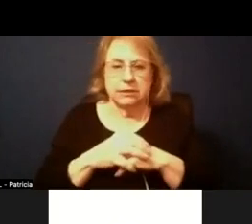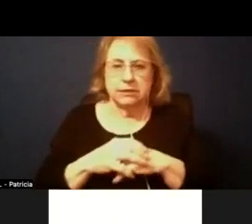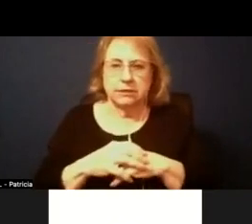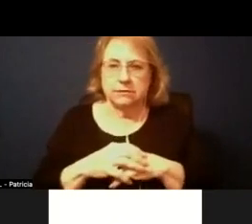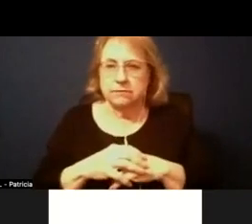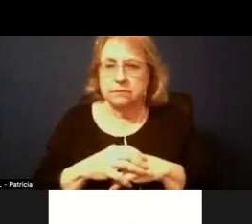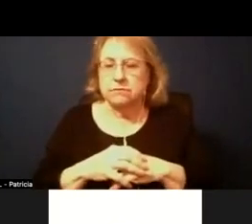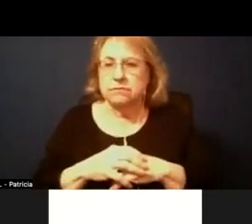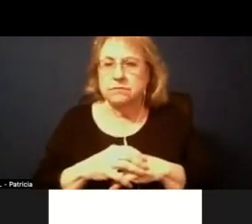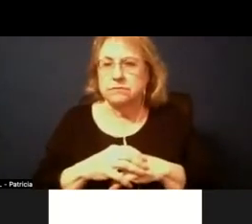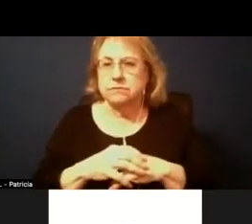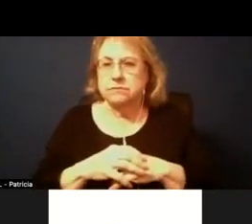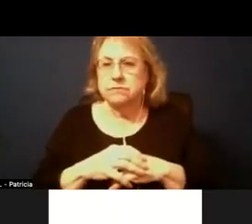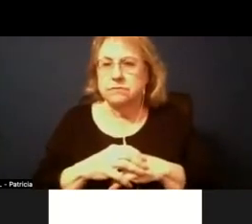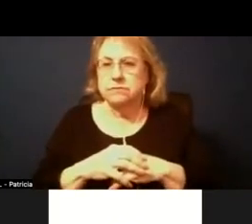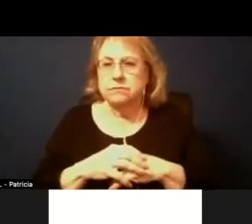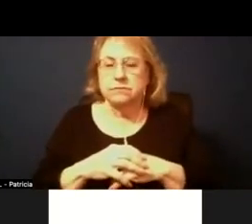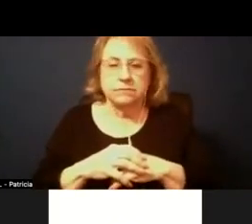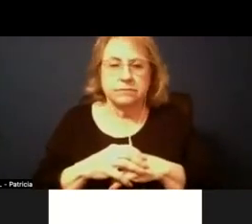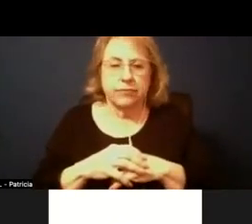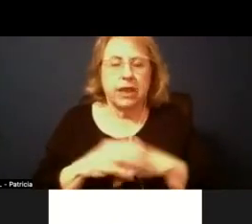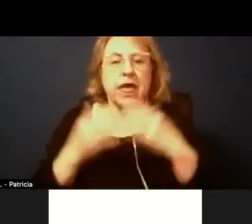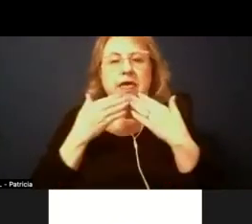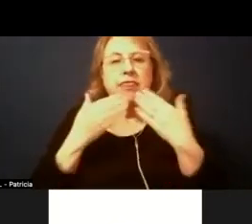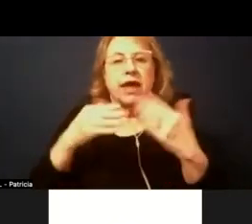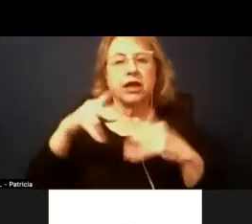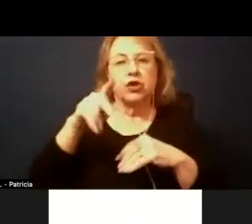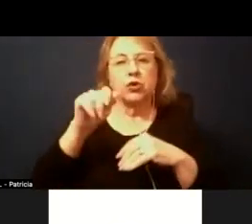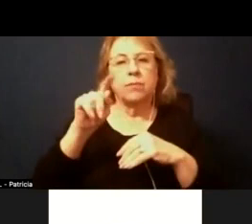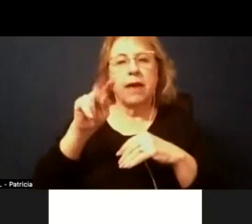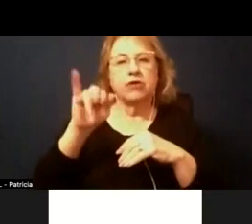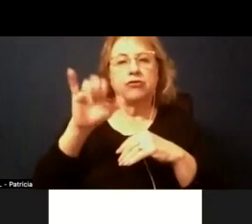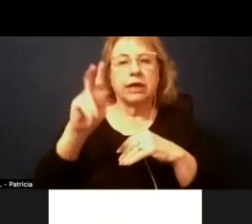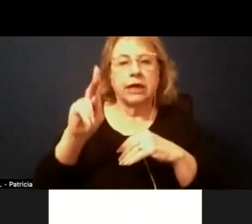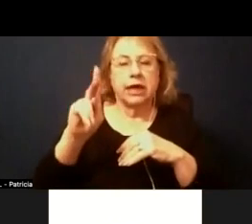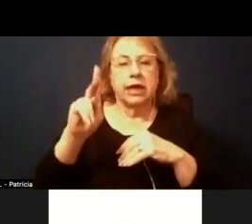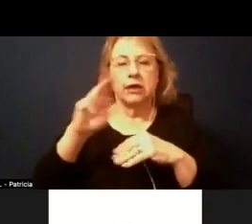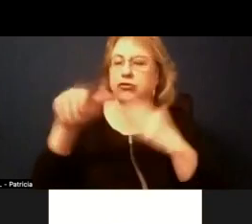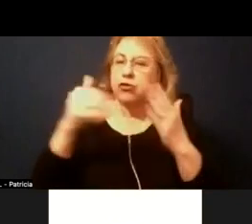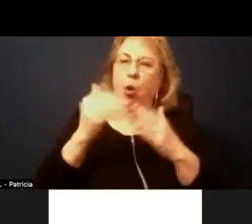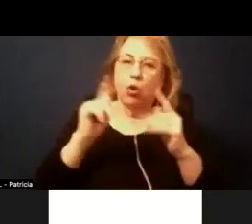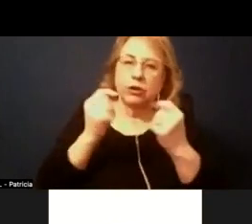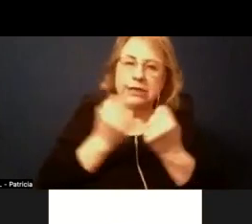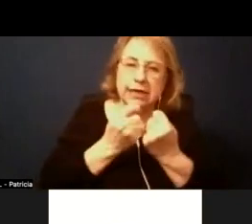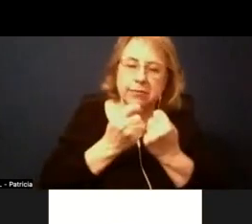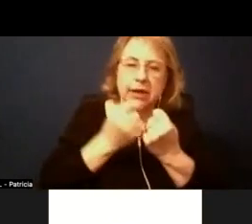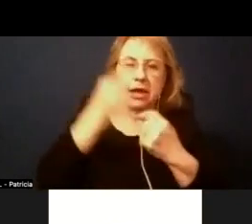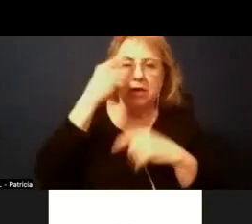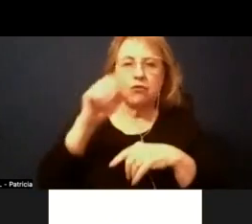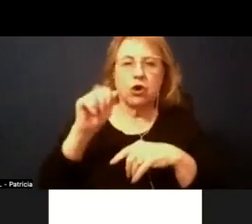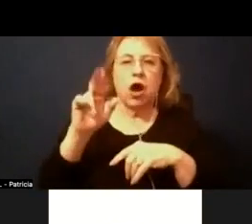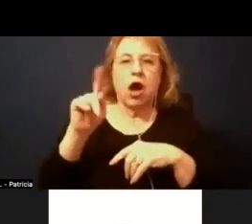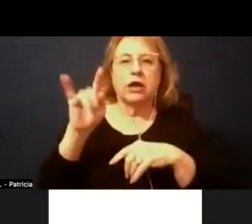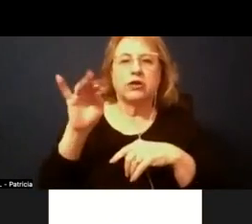okay i'll just um thank you patrick and to your whole team and to the auditors for all the work on these